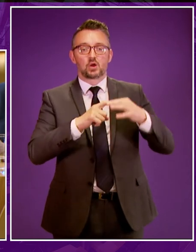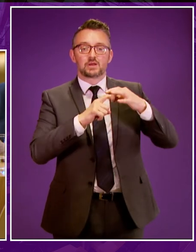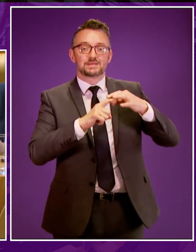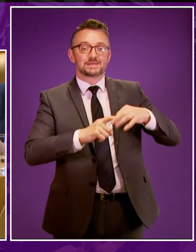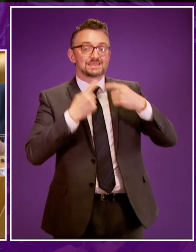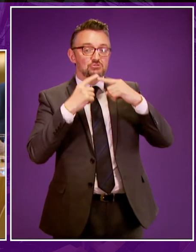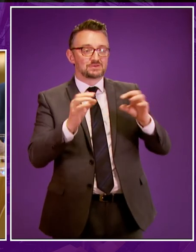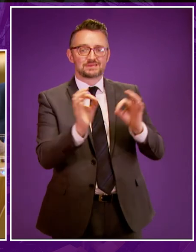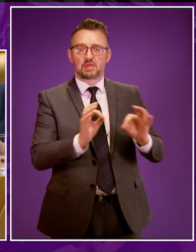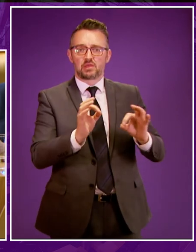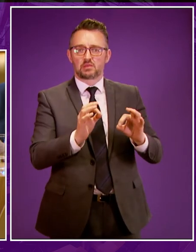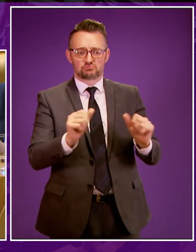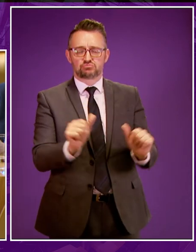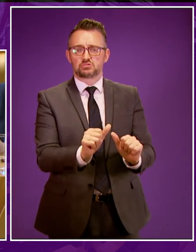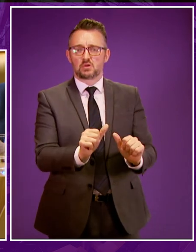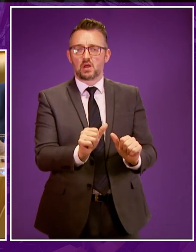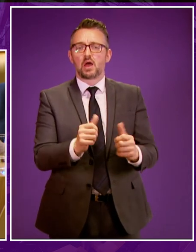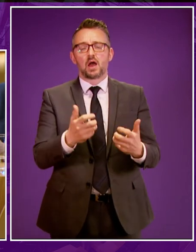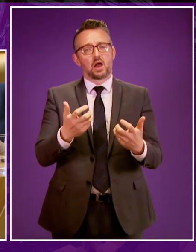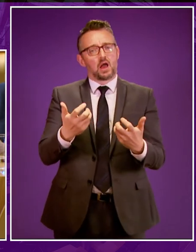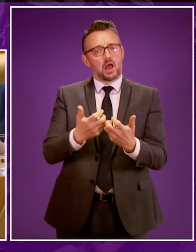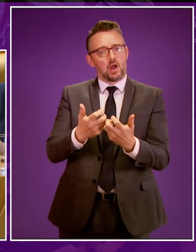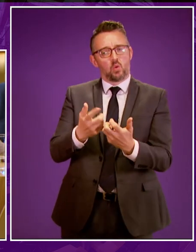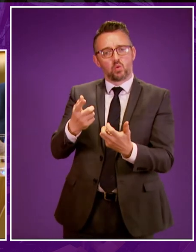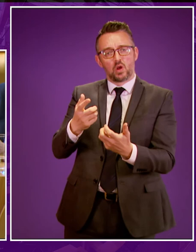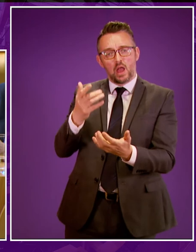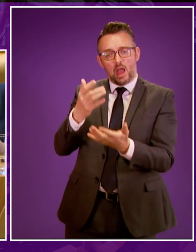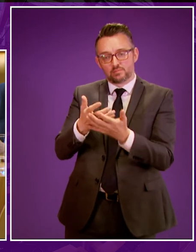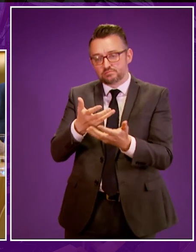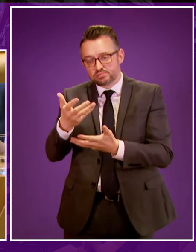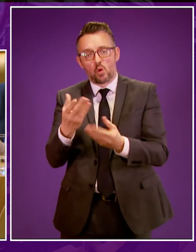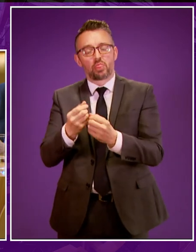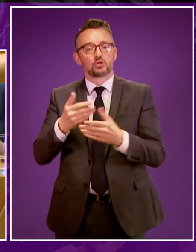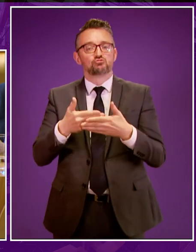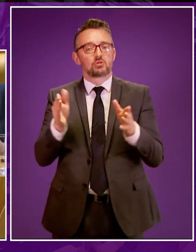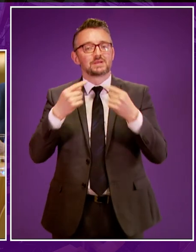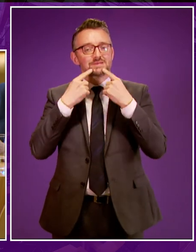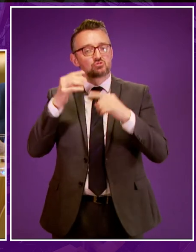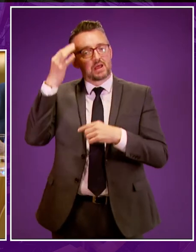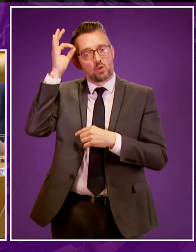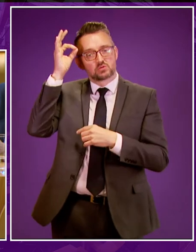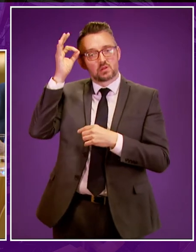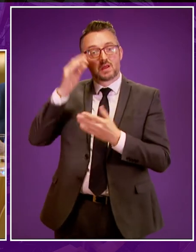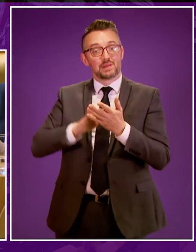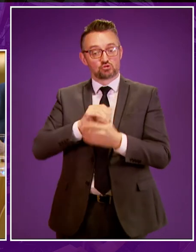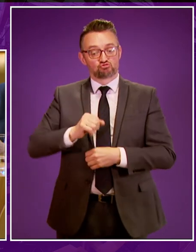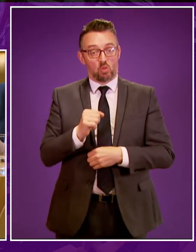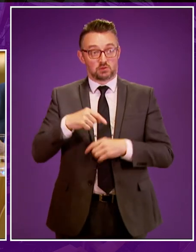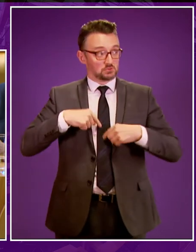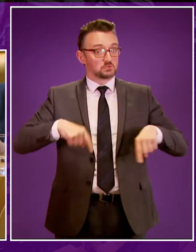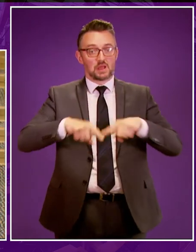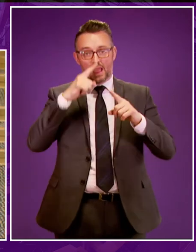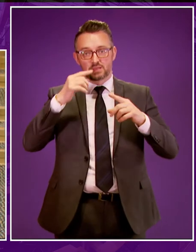teaching staff as well as the exact discussions taking place with the General Teaching Council for Scotland to progress matters